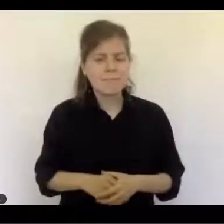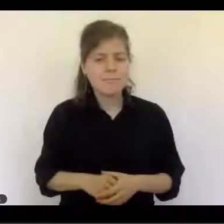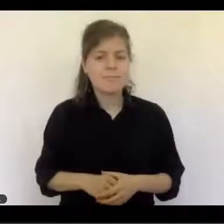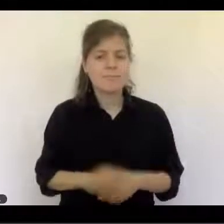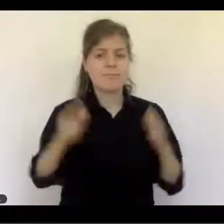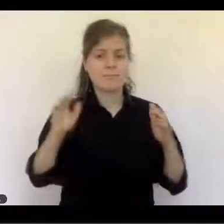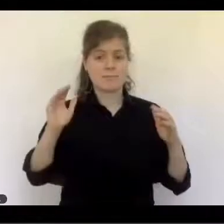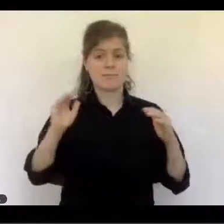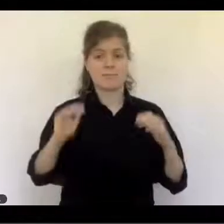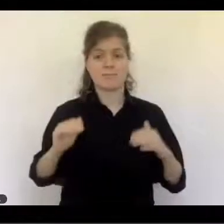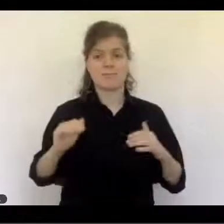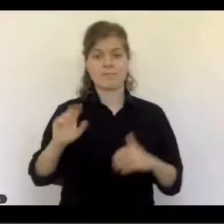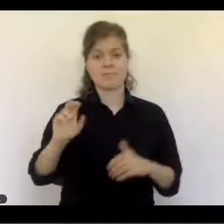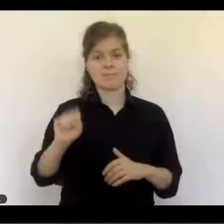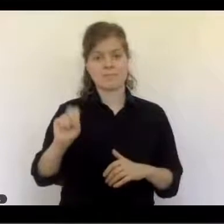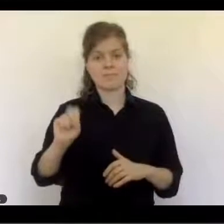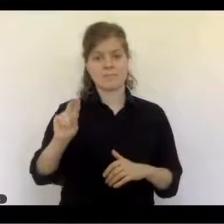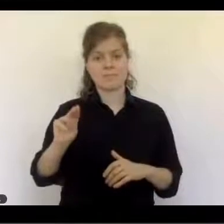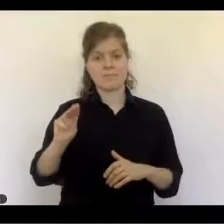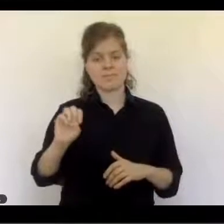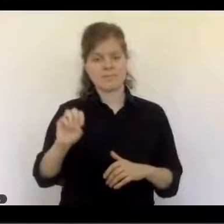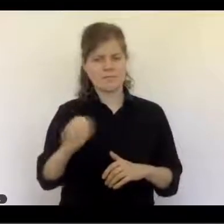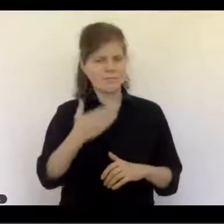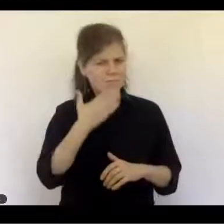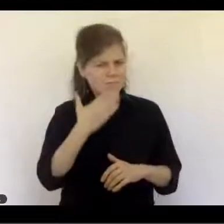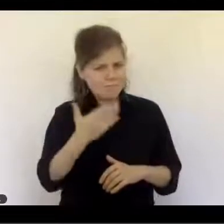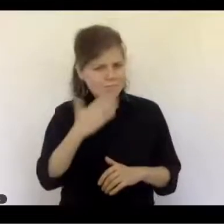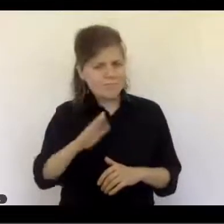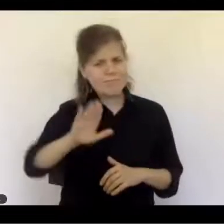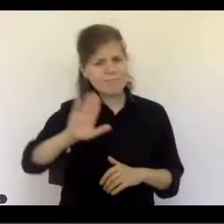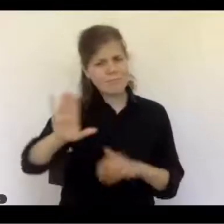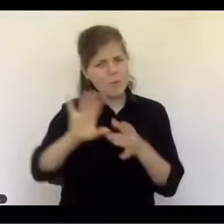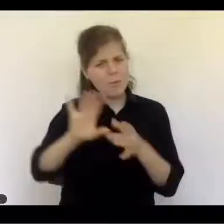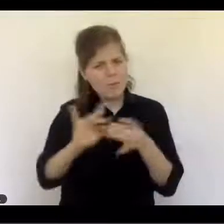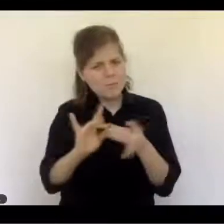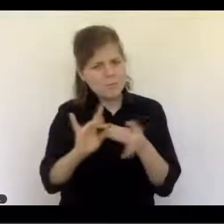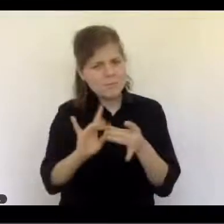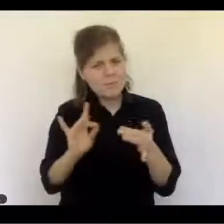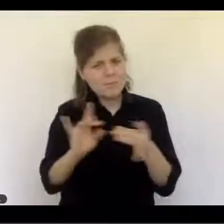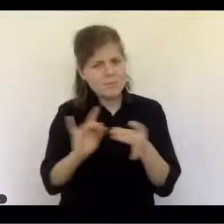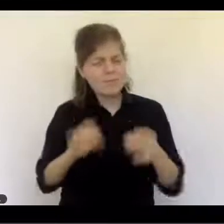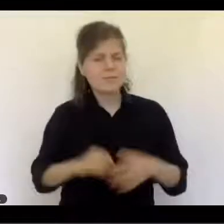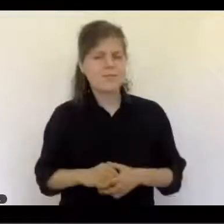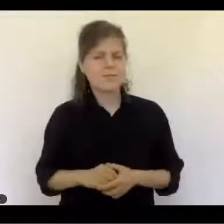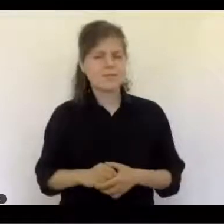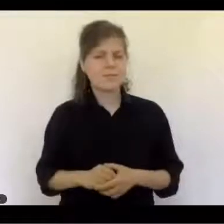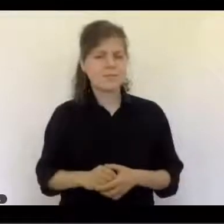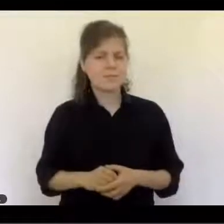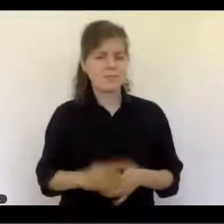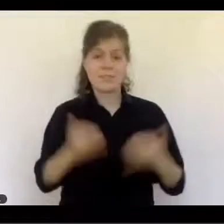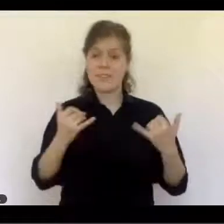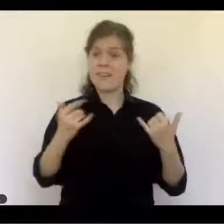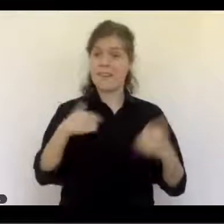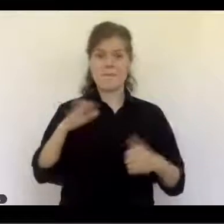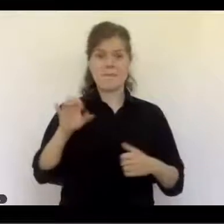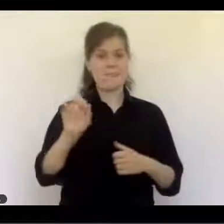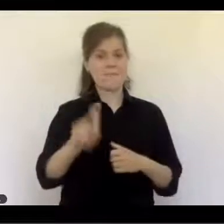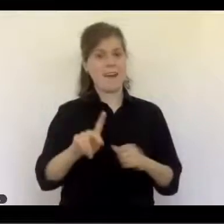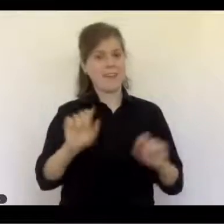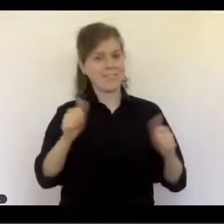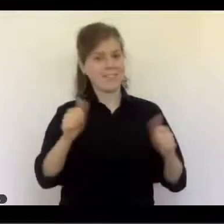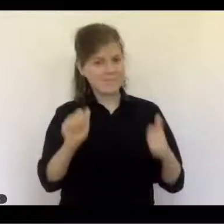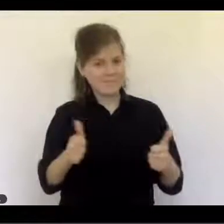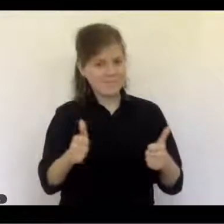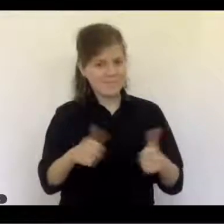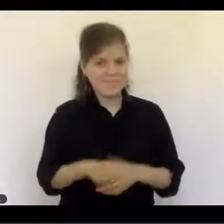Thank you so much, Louis, for sharing those opening thoughts. And I'm back in. That's great.